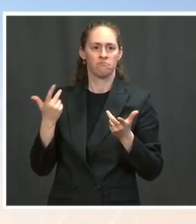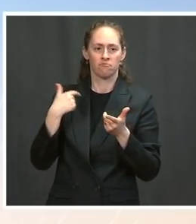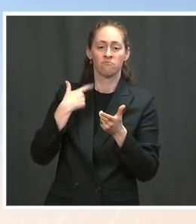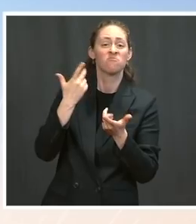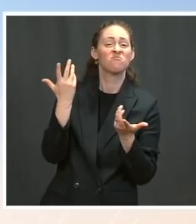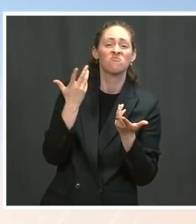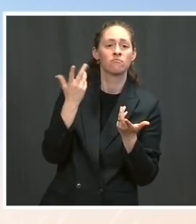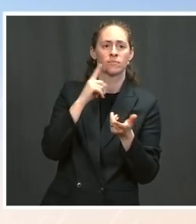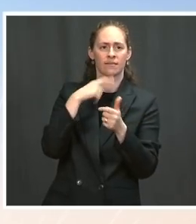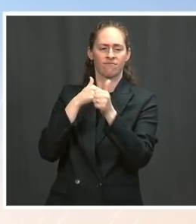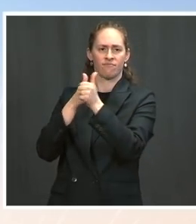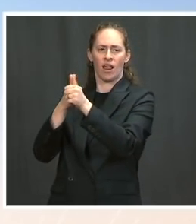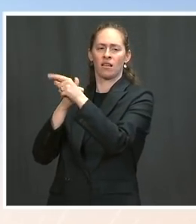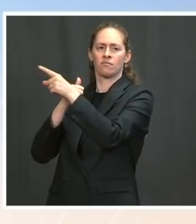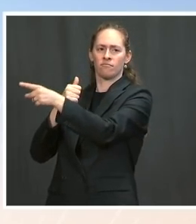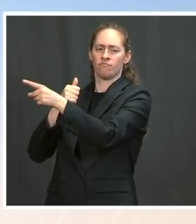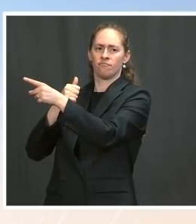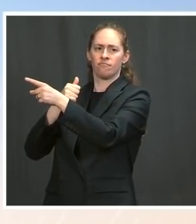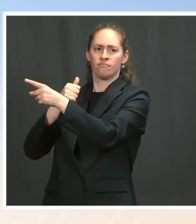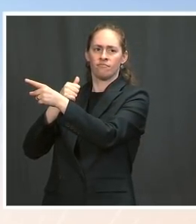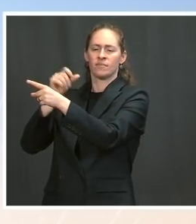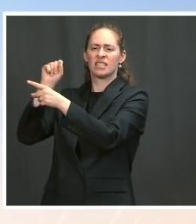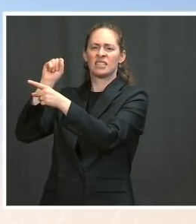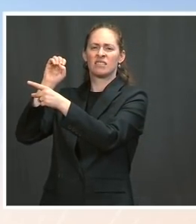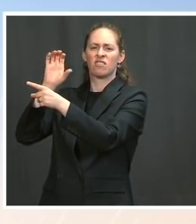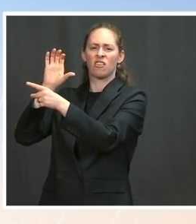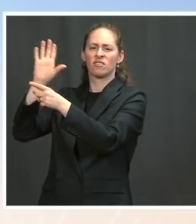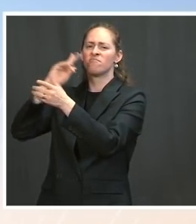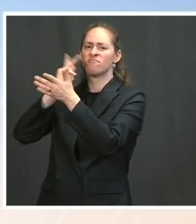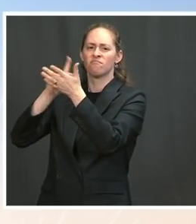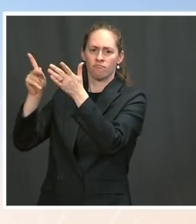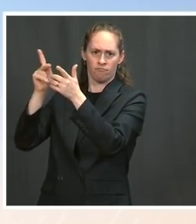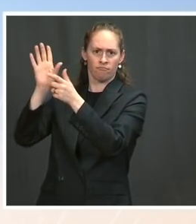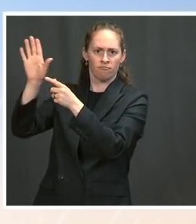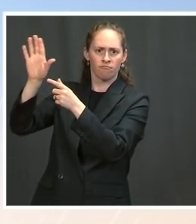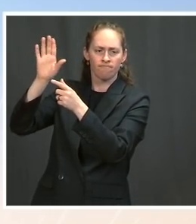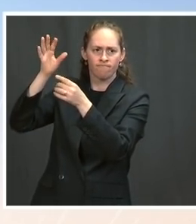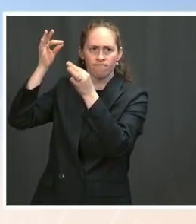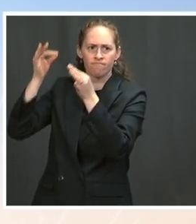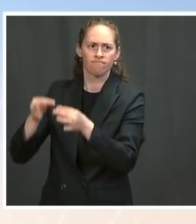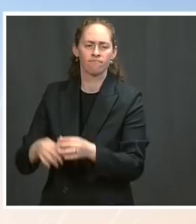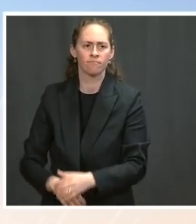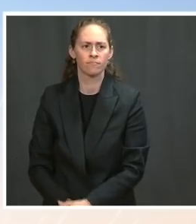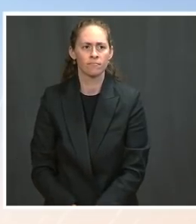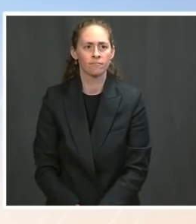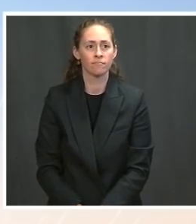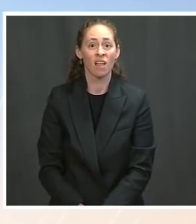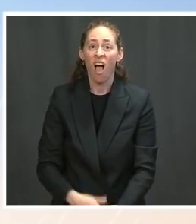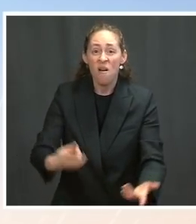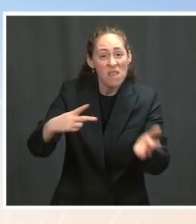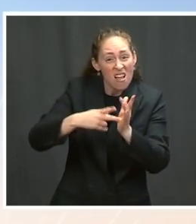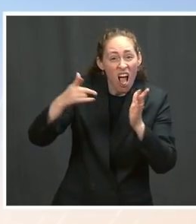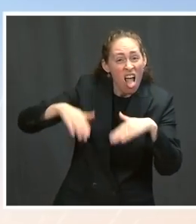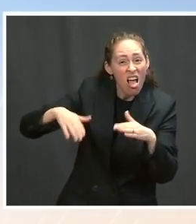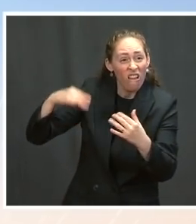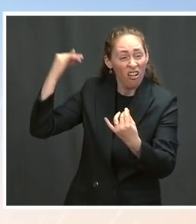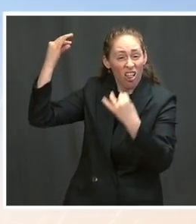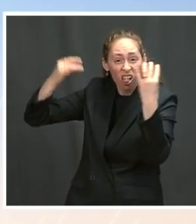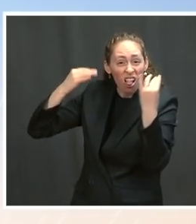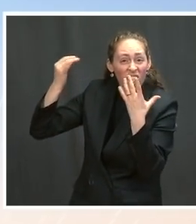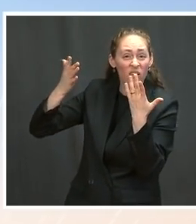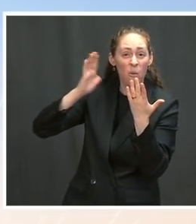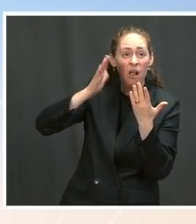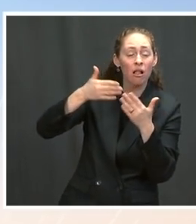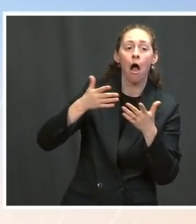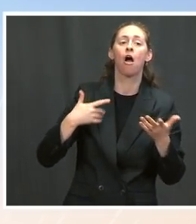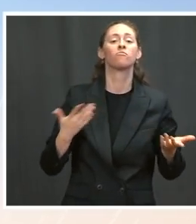The So that's not something that's kind of in the works to consider, whether the President would have that kind of a requirement? Ms. I don't have any update on